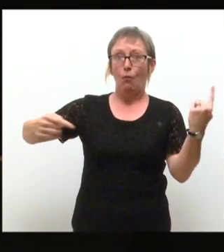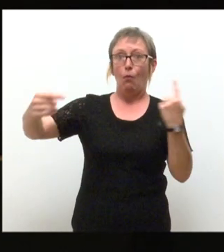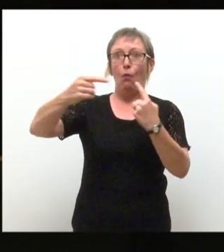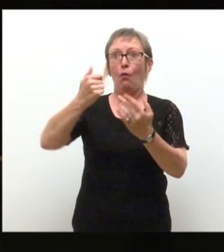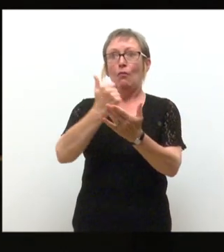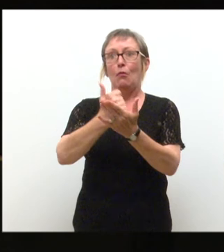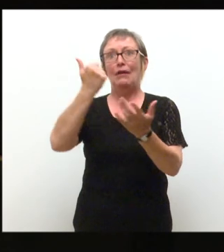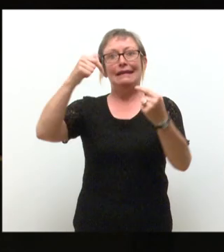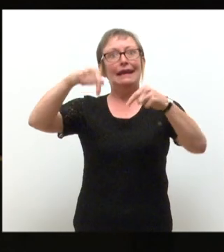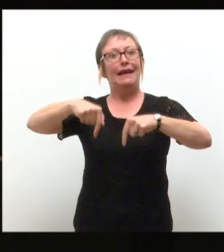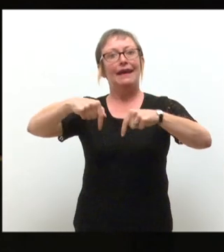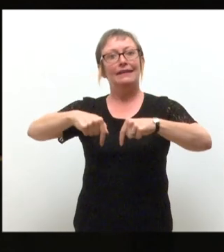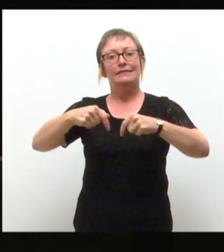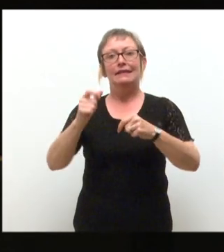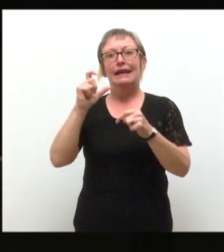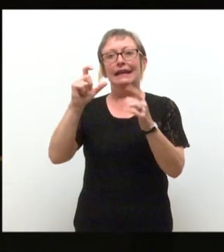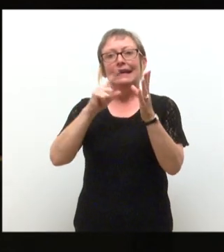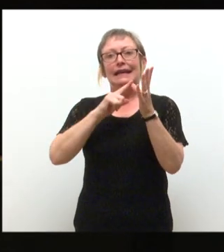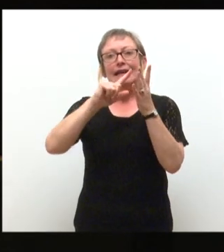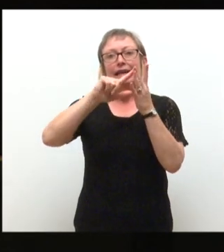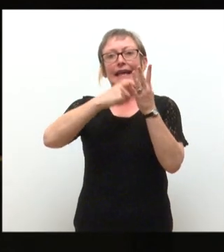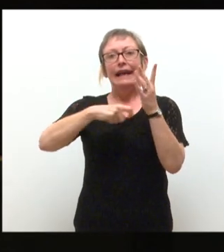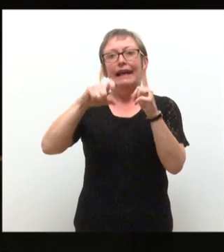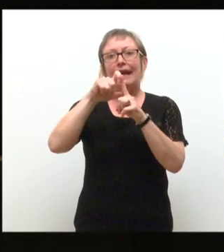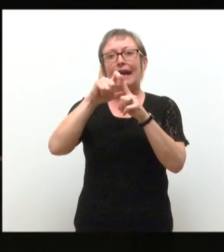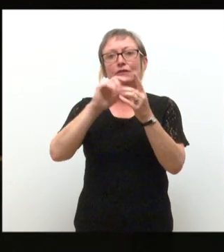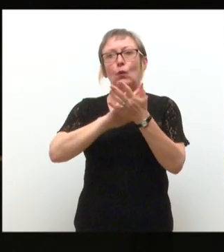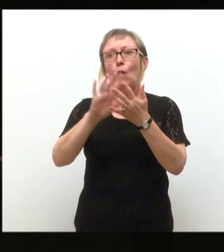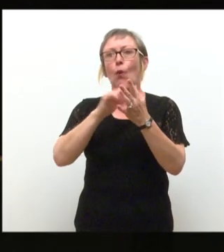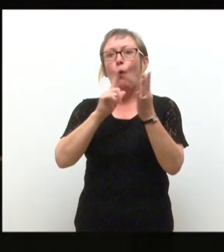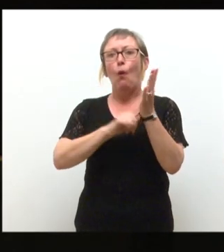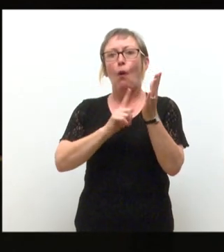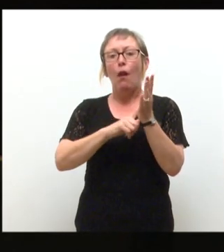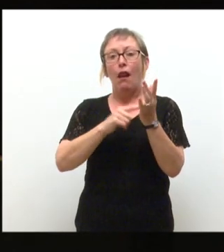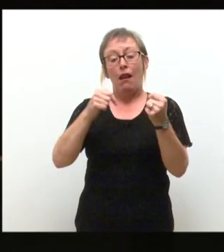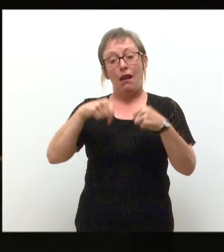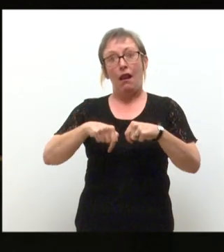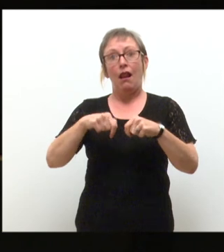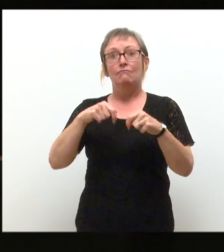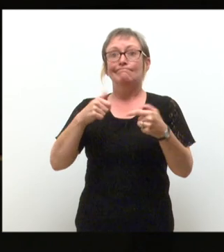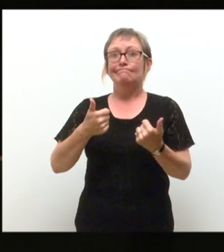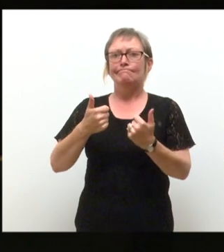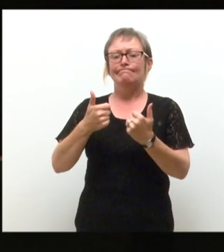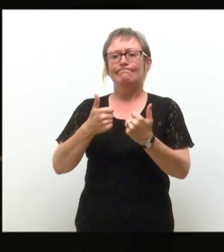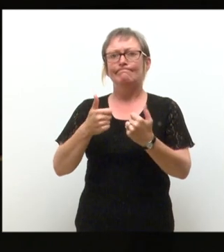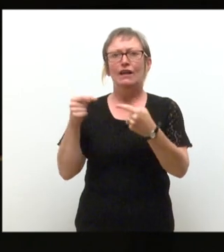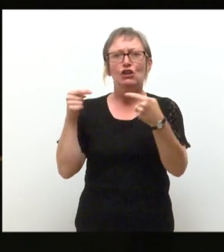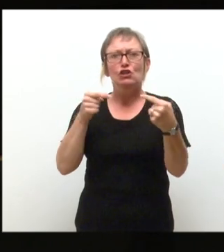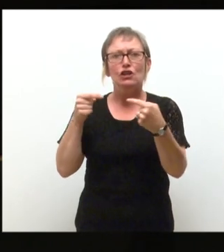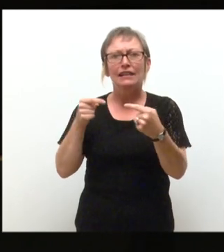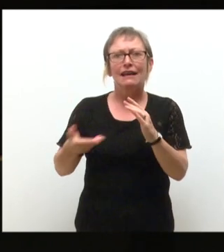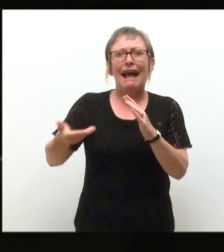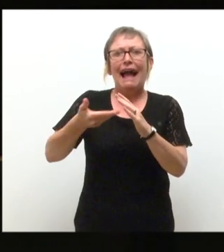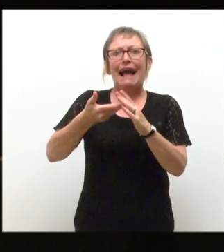to the magnificent Caird Hall. Which leaves me, your rector, the challenging role to add something new, something useful,